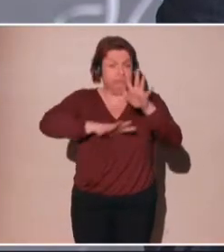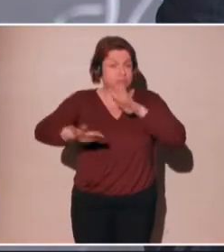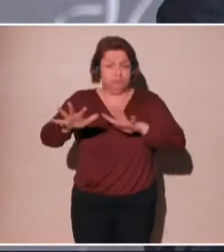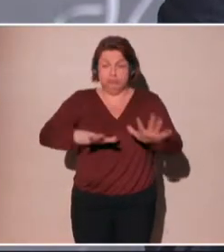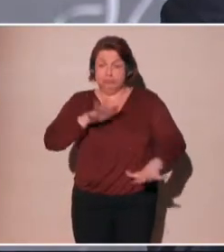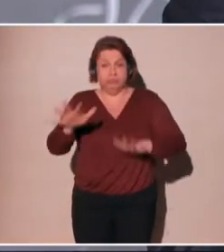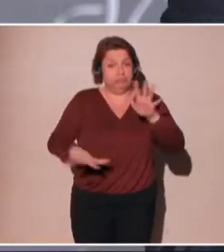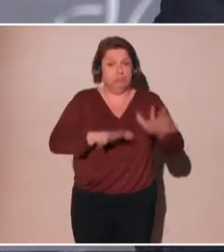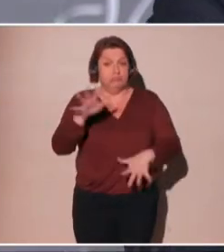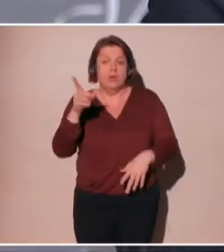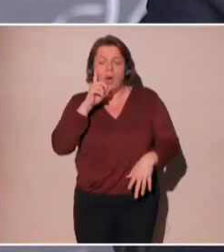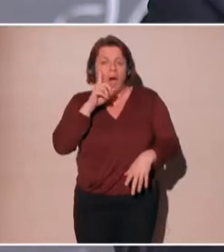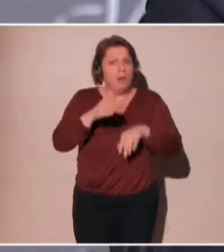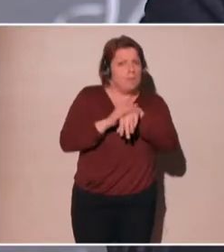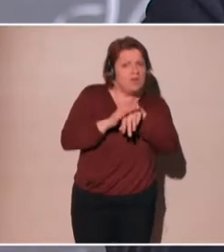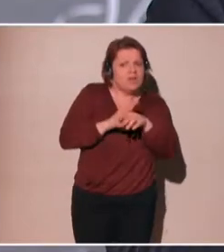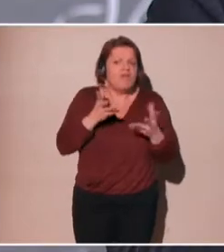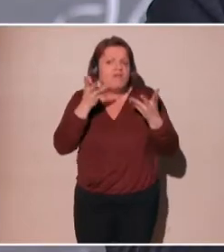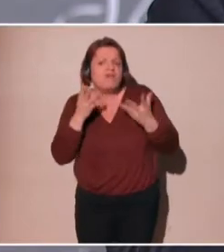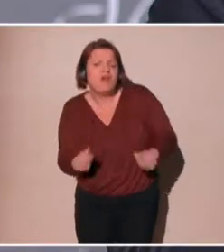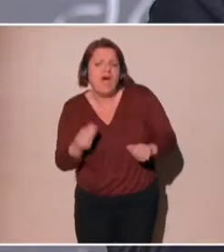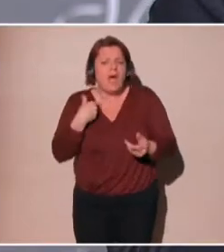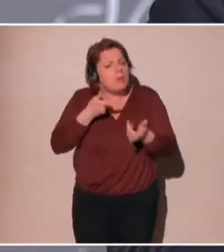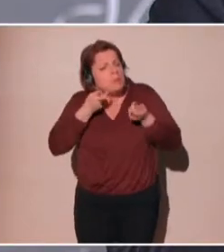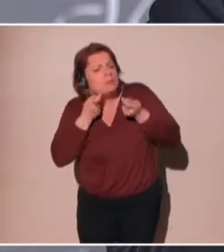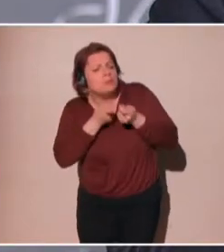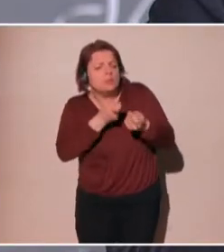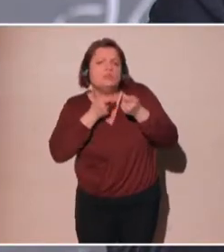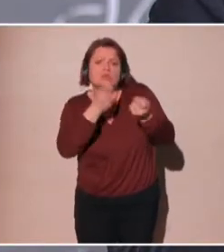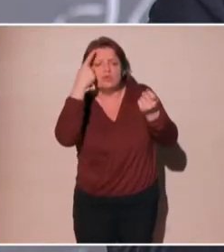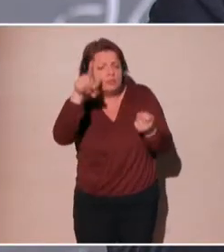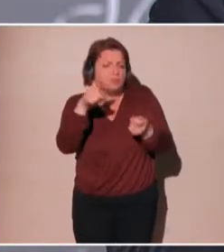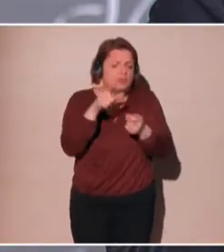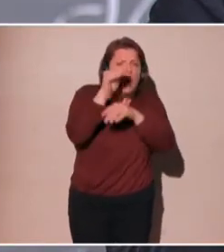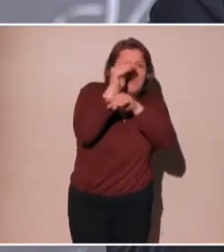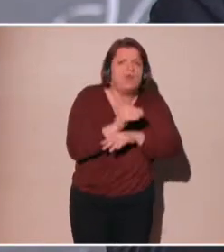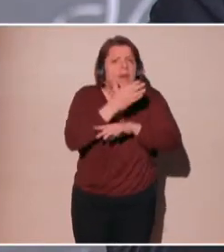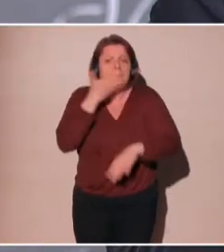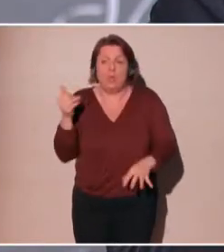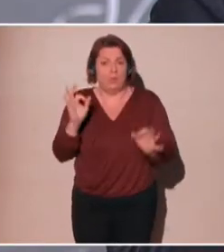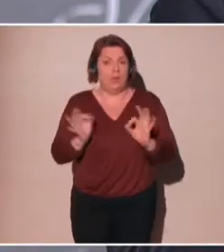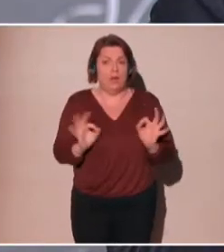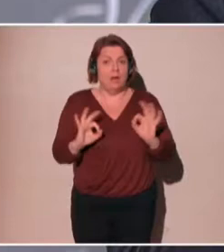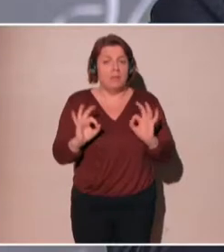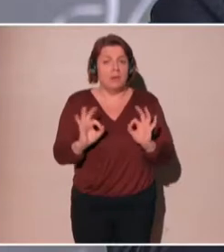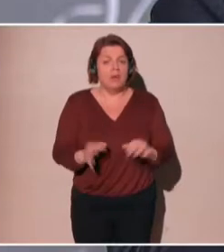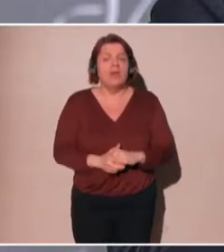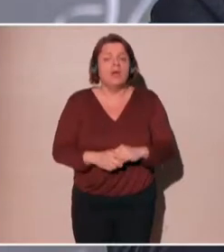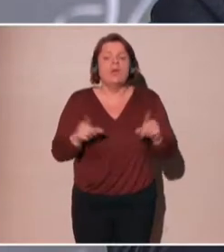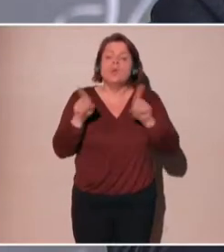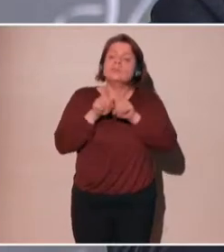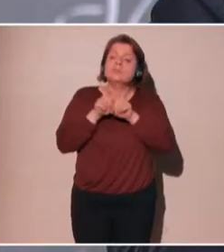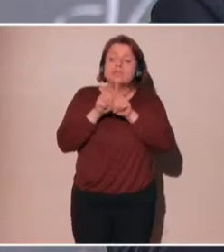to use stronger protections. And other times, it's just simply there's just so much money in the data that it